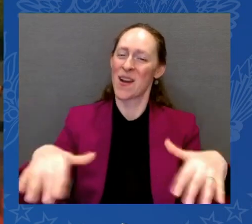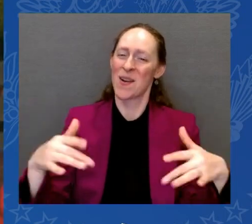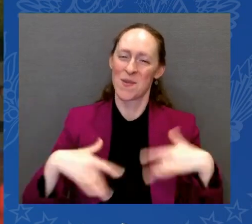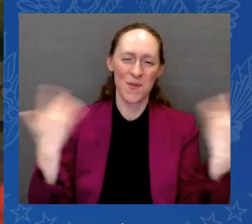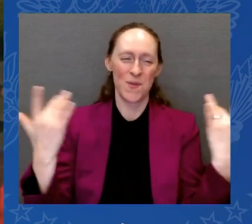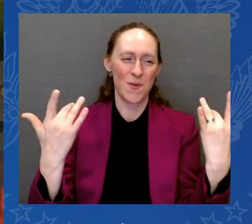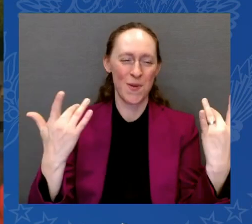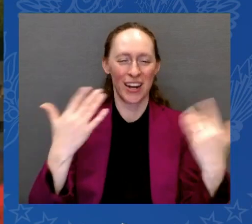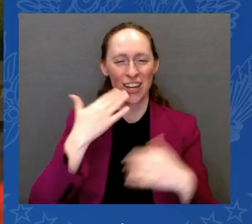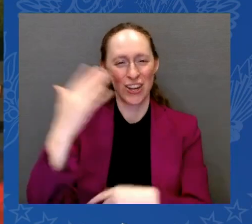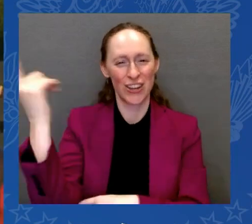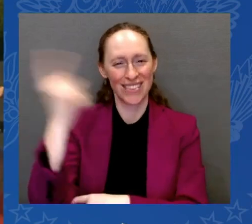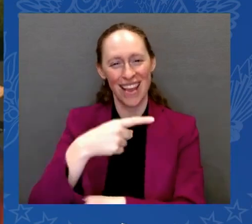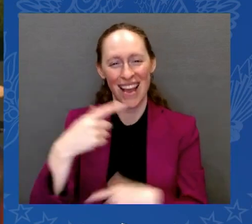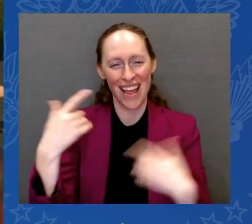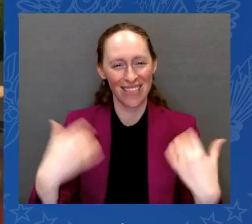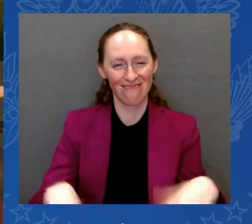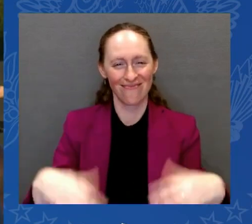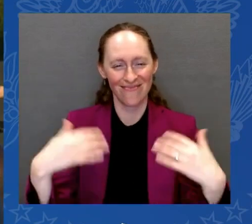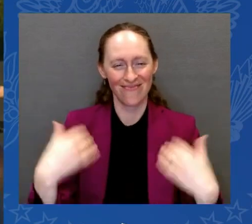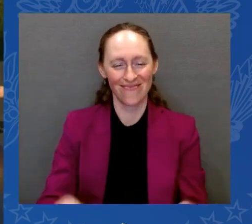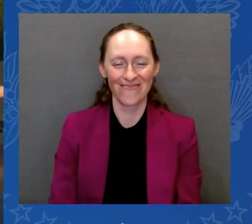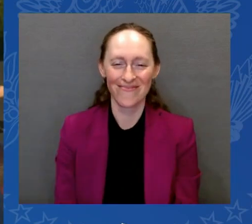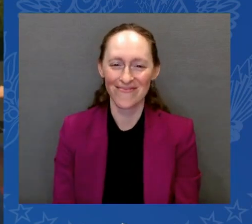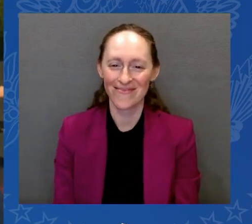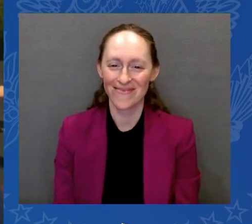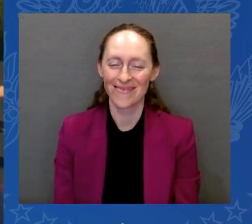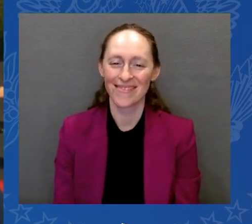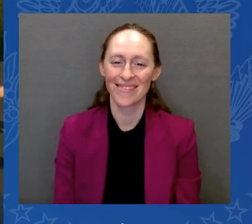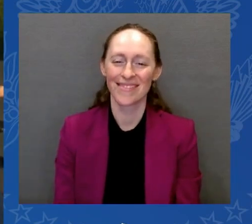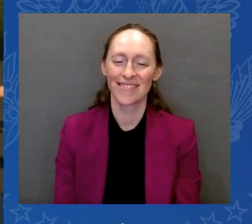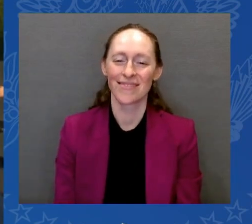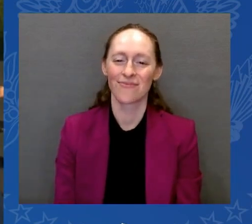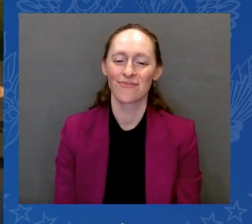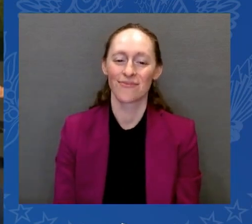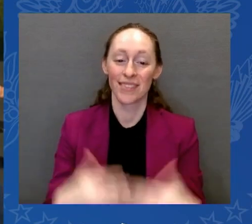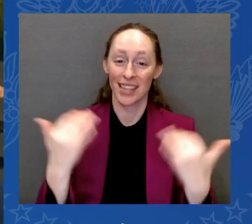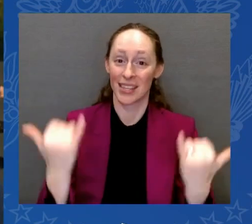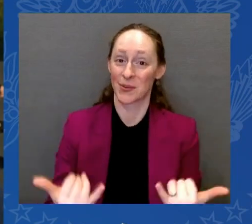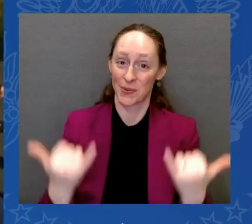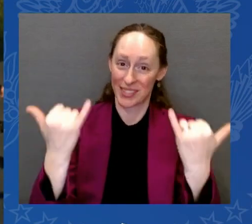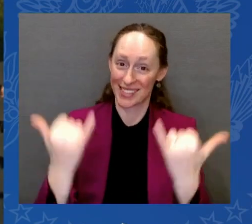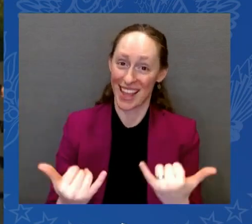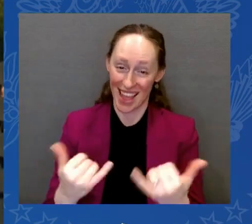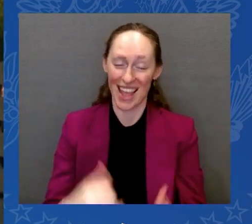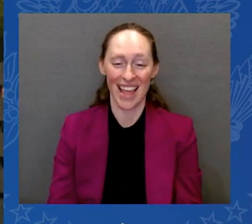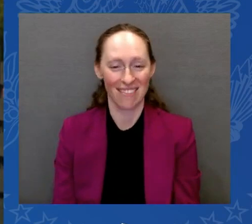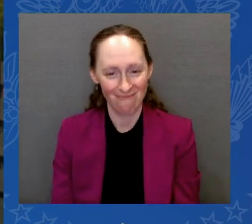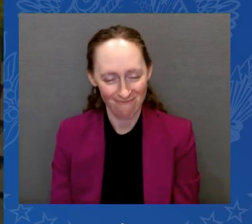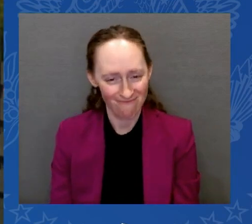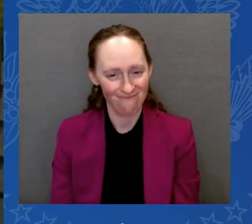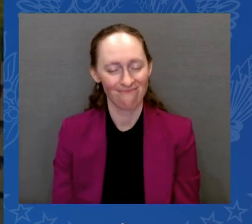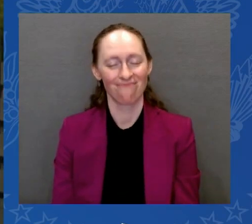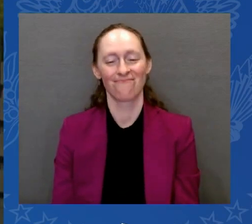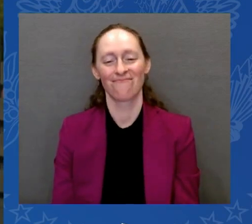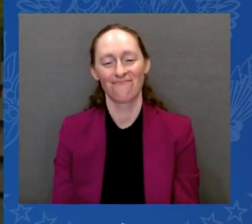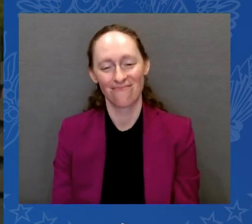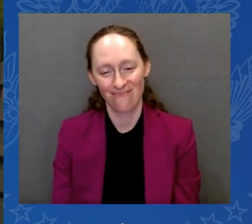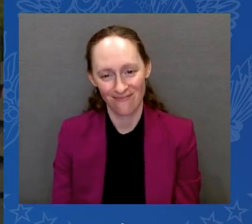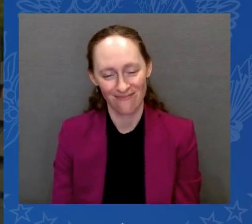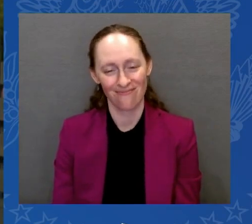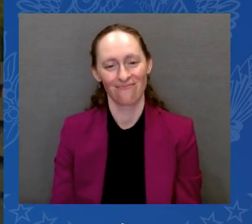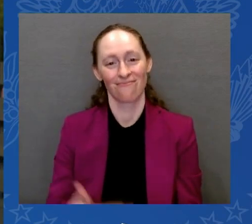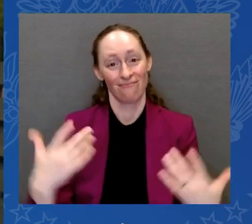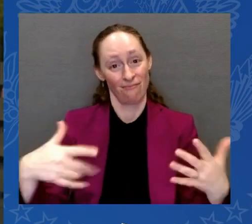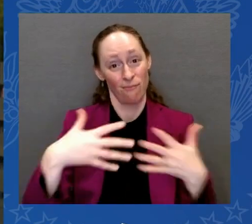A day America takes a vital step toward equality, toward liberty and justice, not